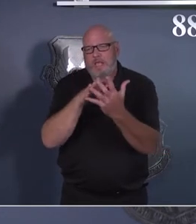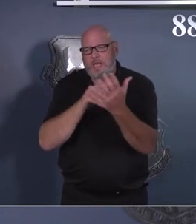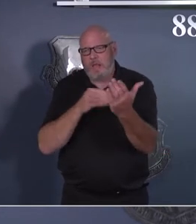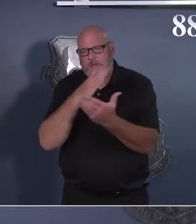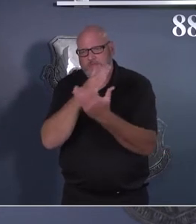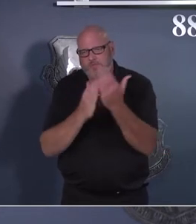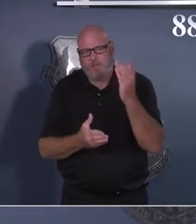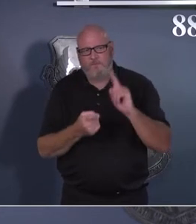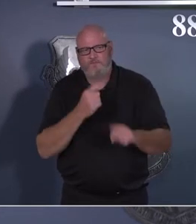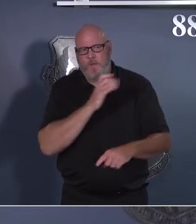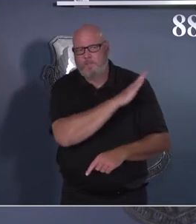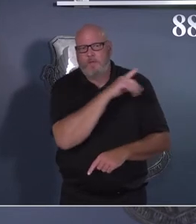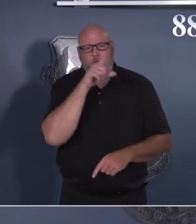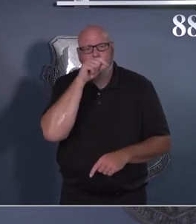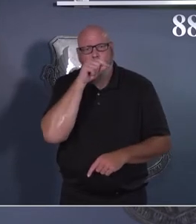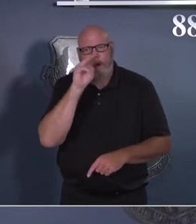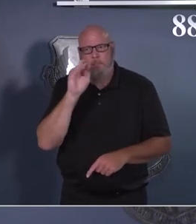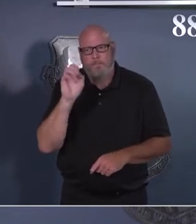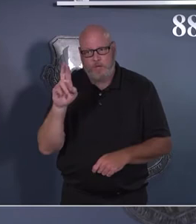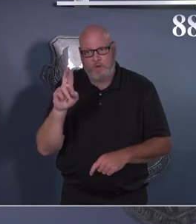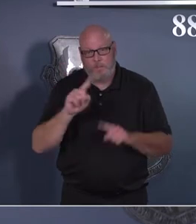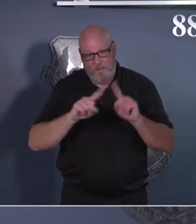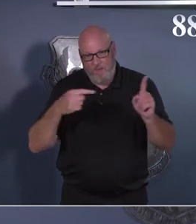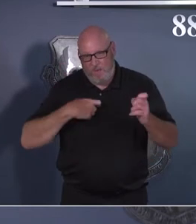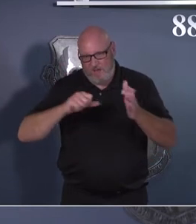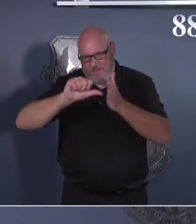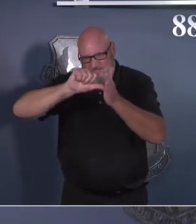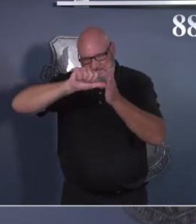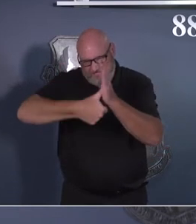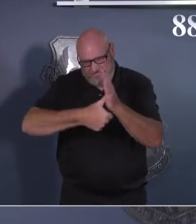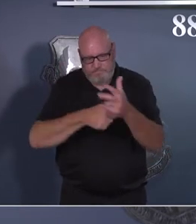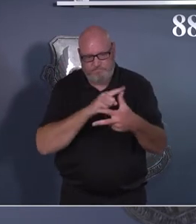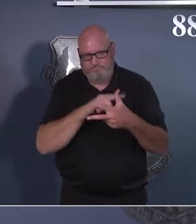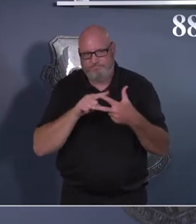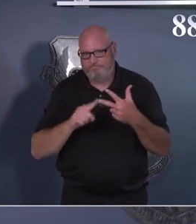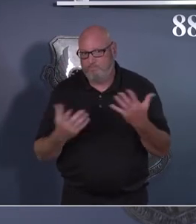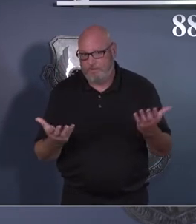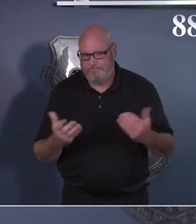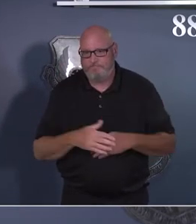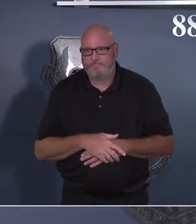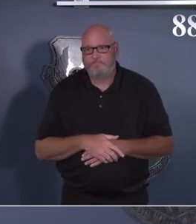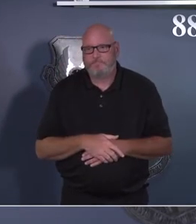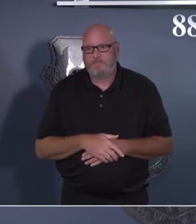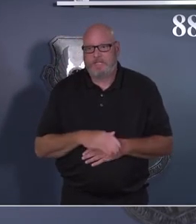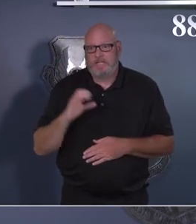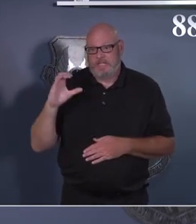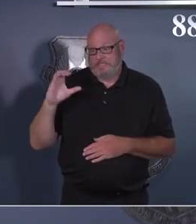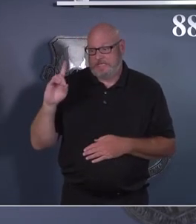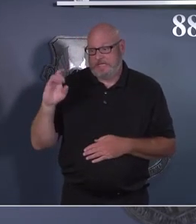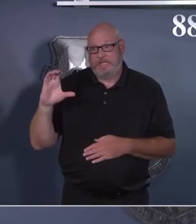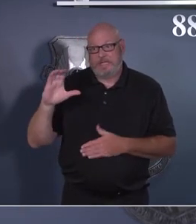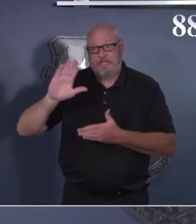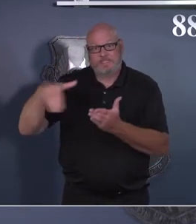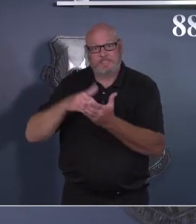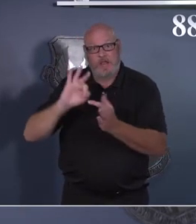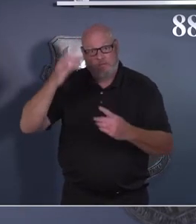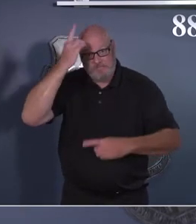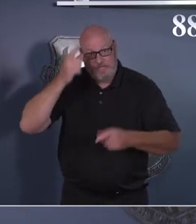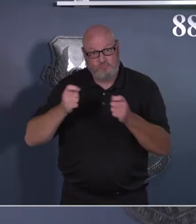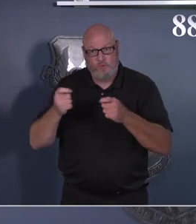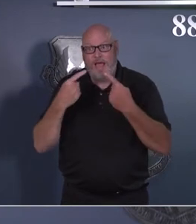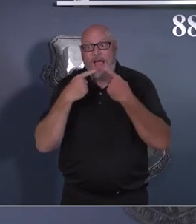items for you. So the CDC updated masking guidance last week that recommended everyone, whether they're vaccinated or not,